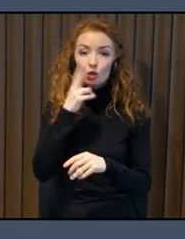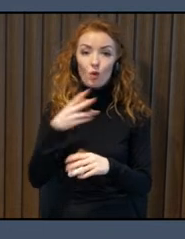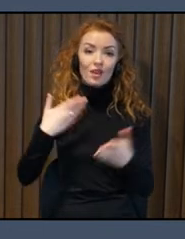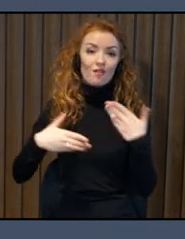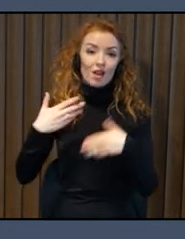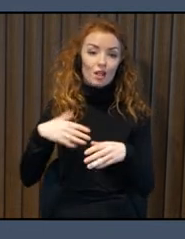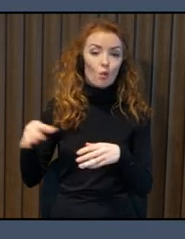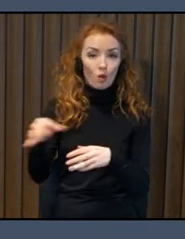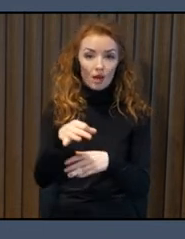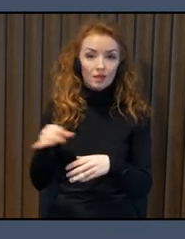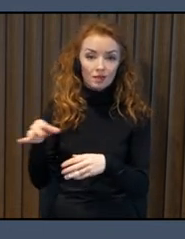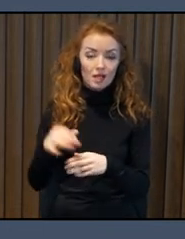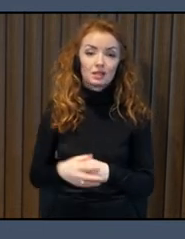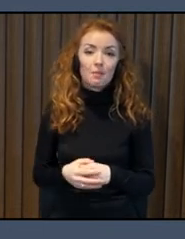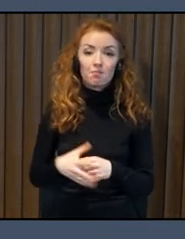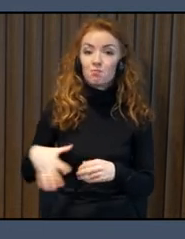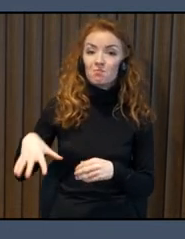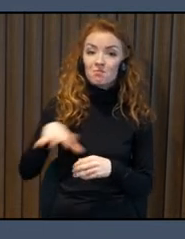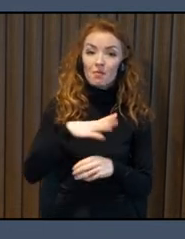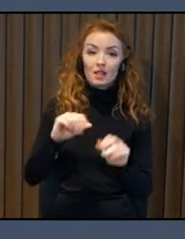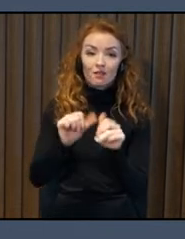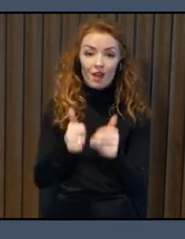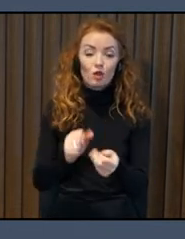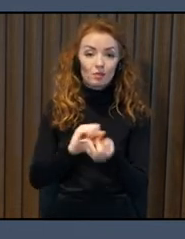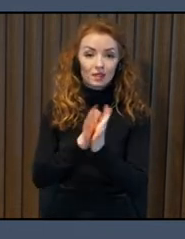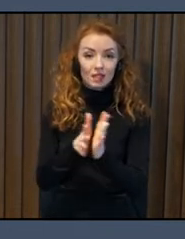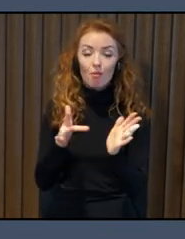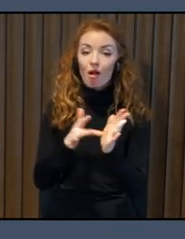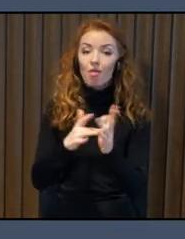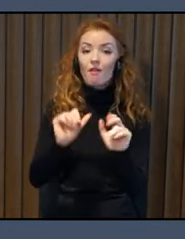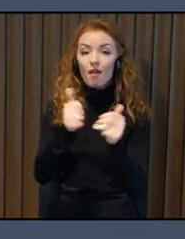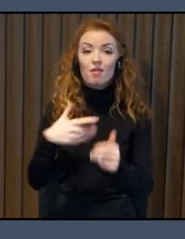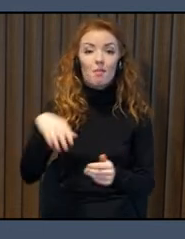for how we wanted to work with involvement from civil rights societies.